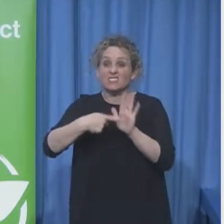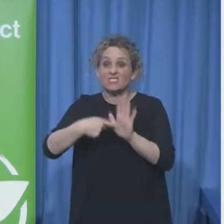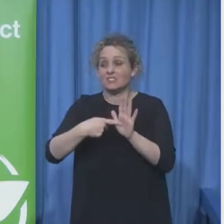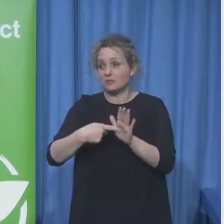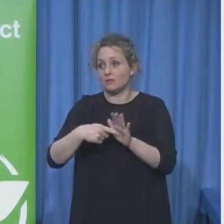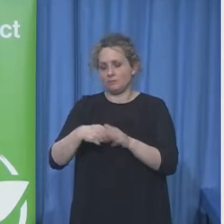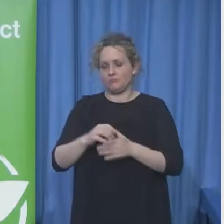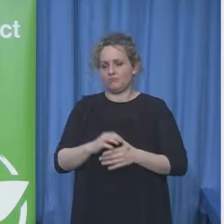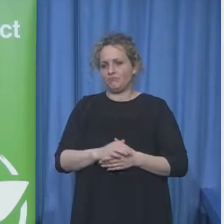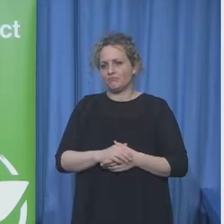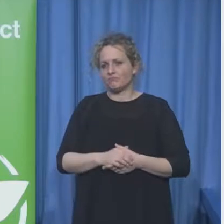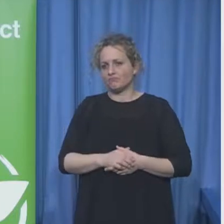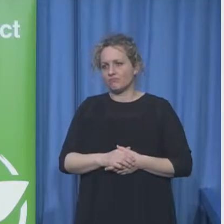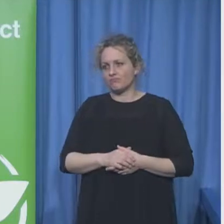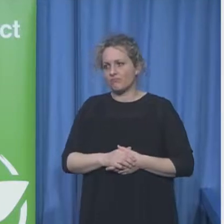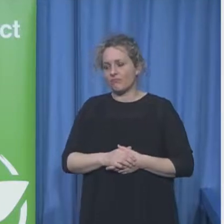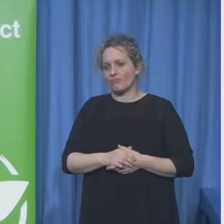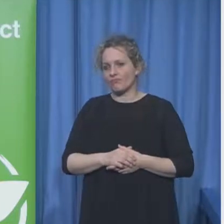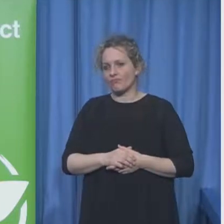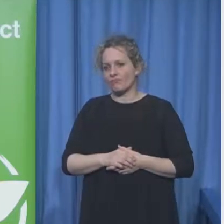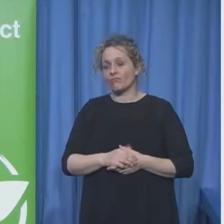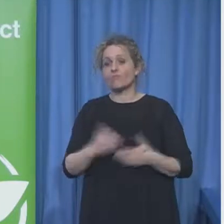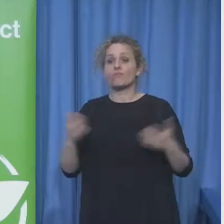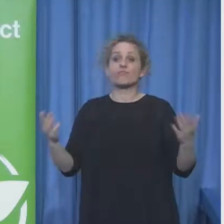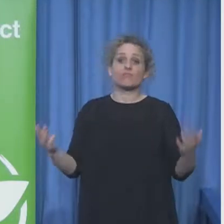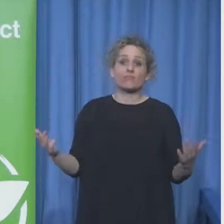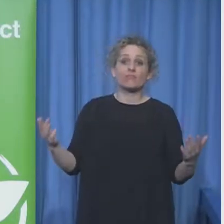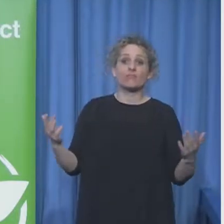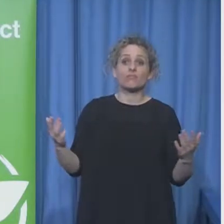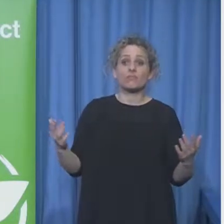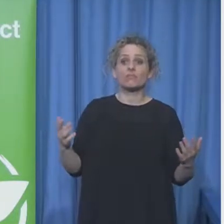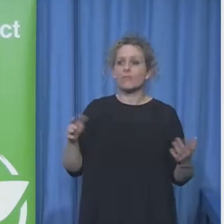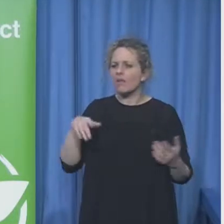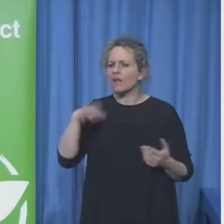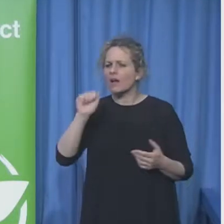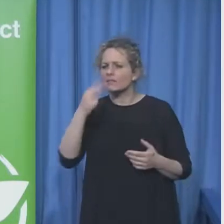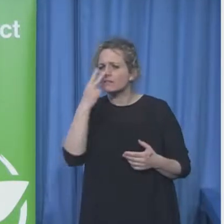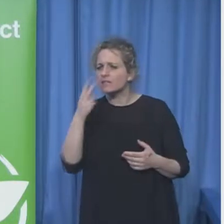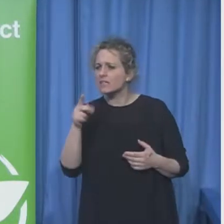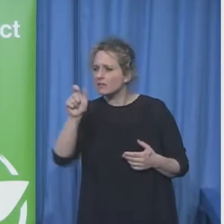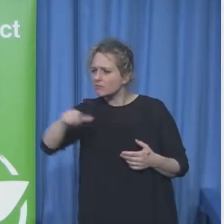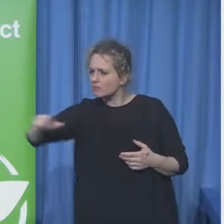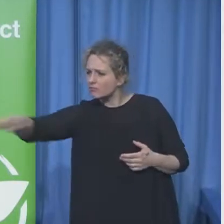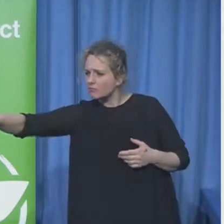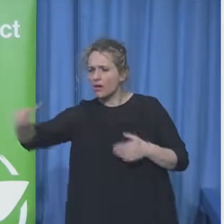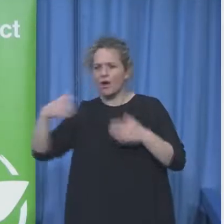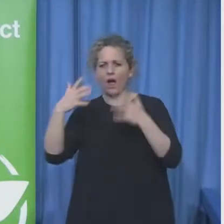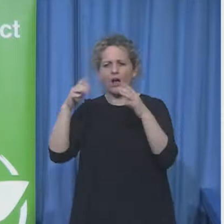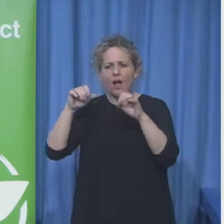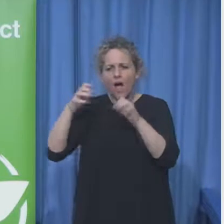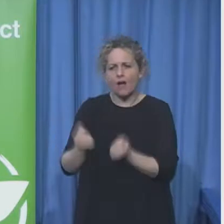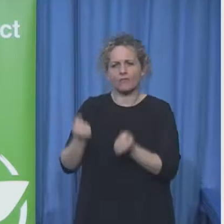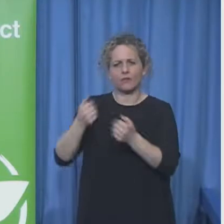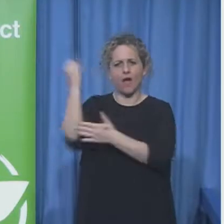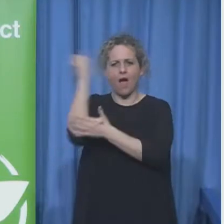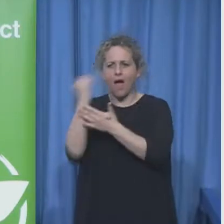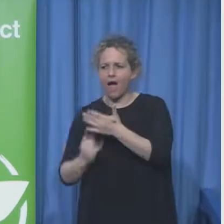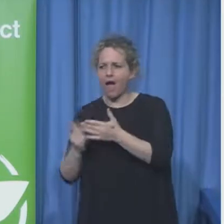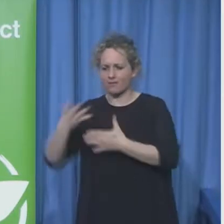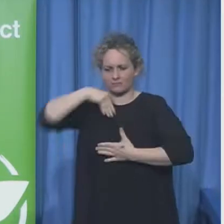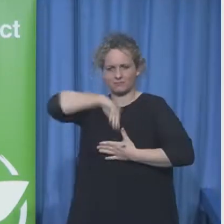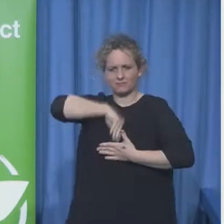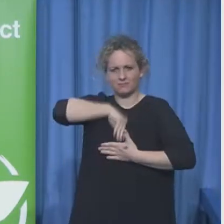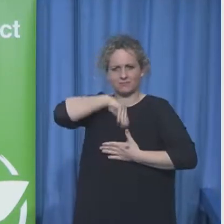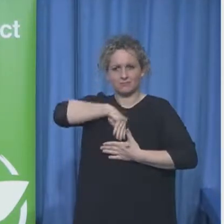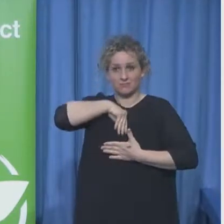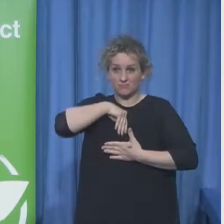it influences us and shapes our thinking it has a huge impact and so it's vital that we see and hear neurodivergent